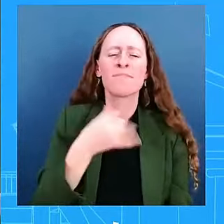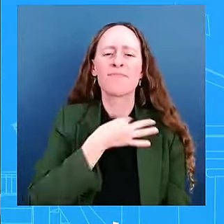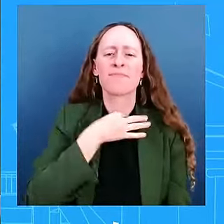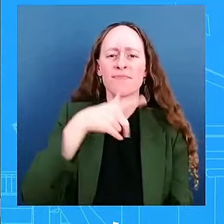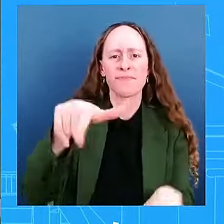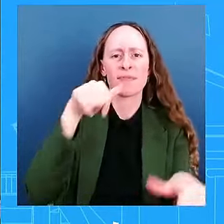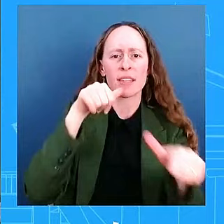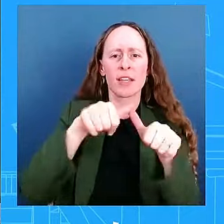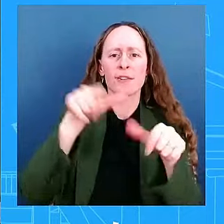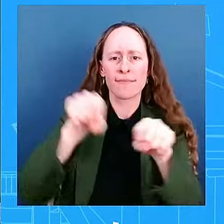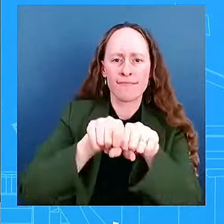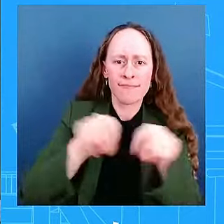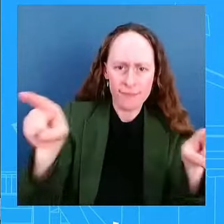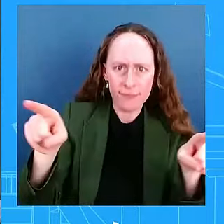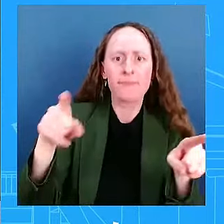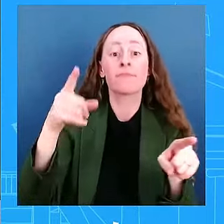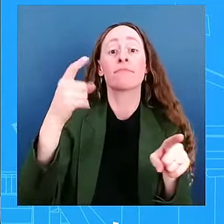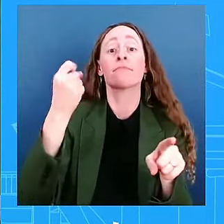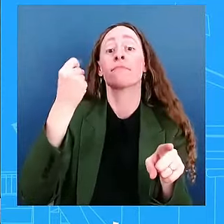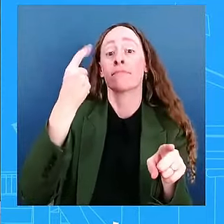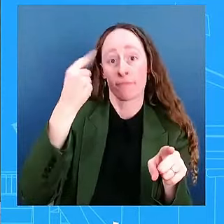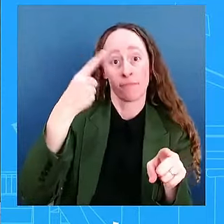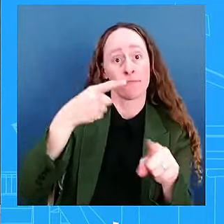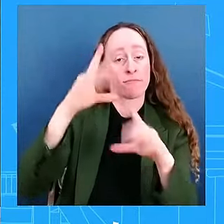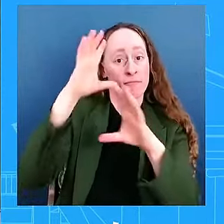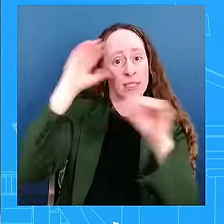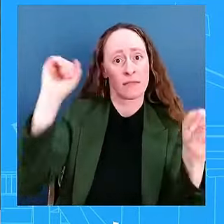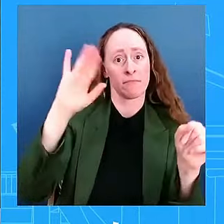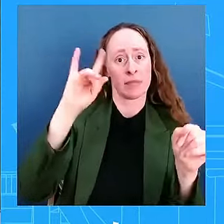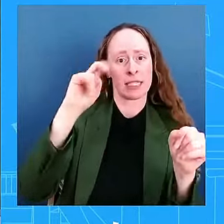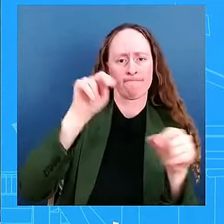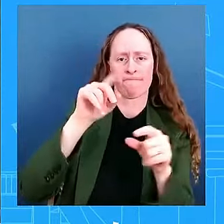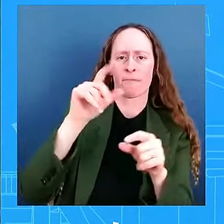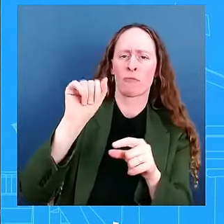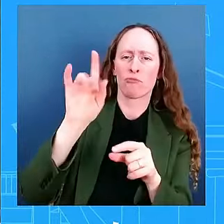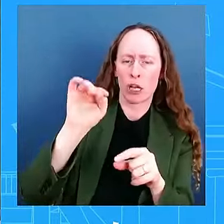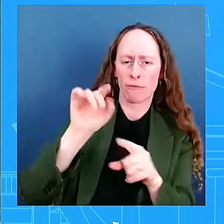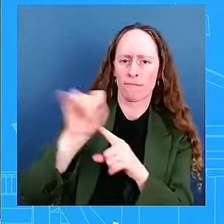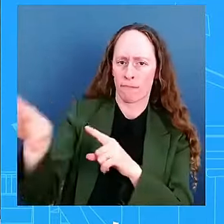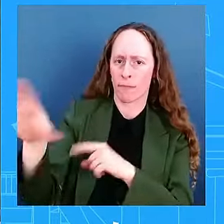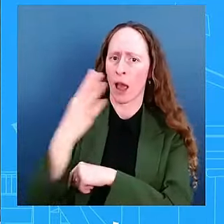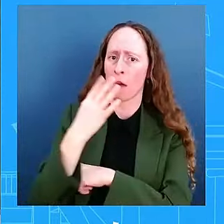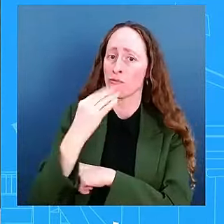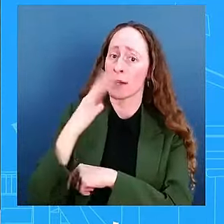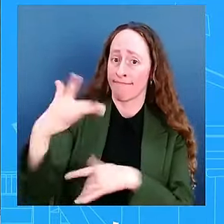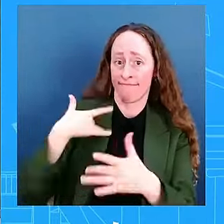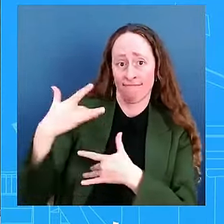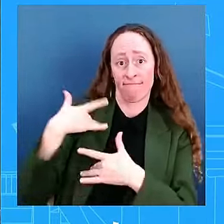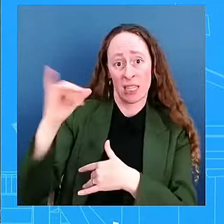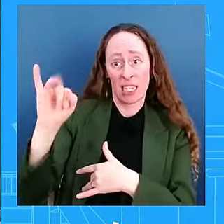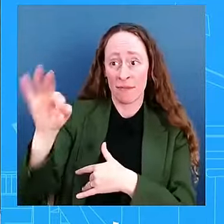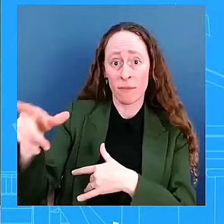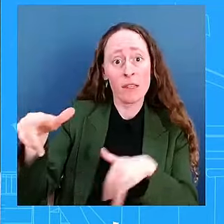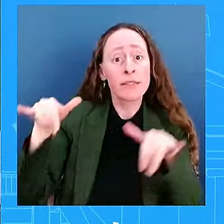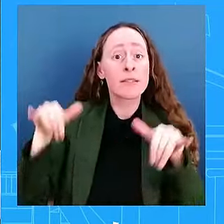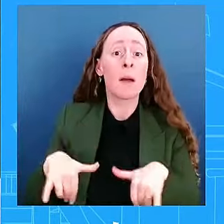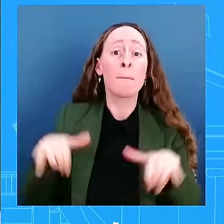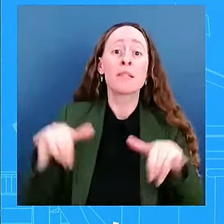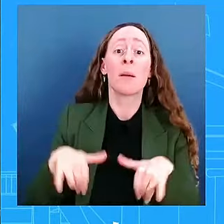that U.S. aid to Israel may be at risk if they don't change their posture on humanitarian aid into Gaza.